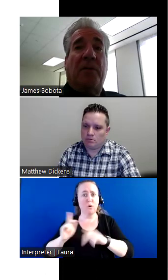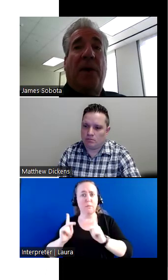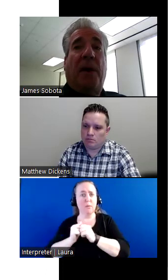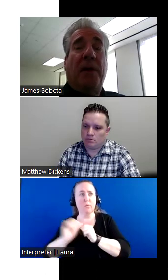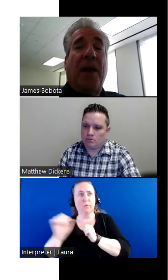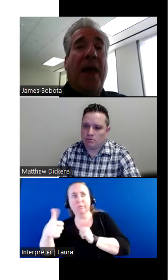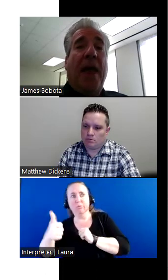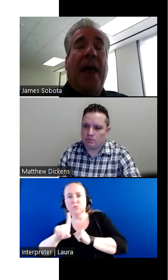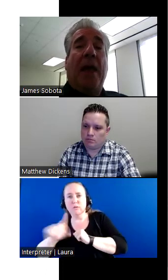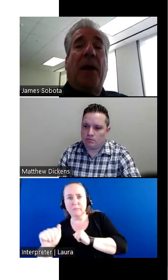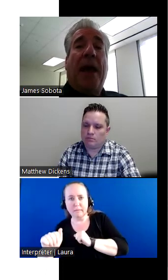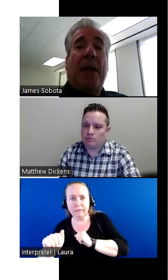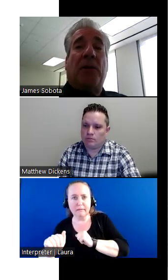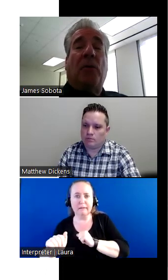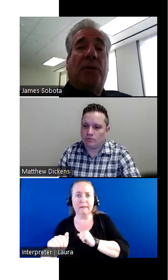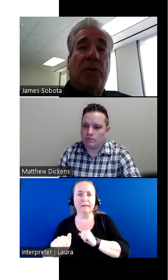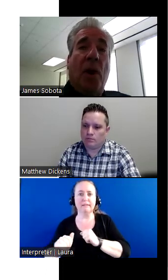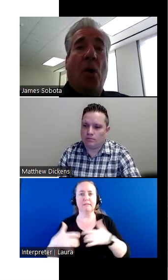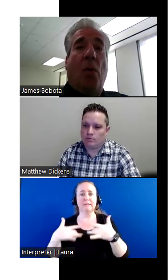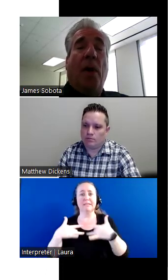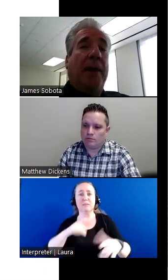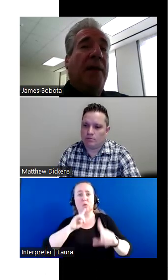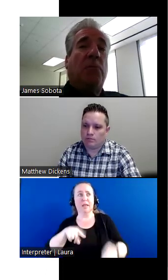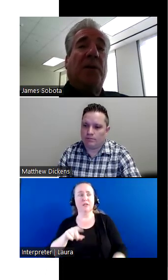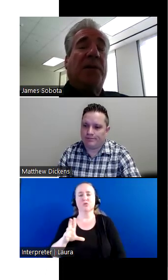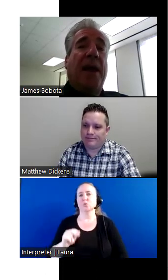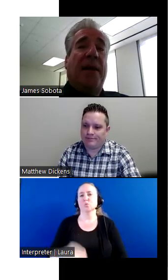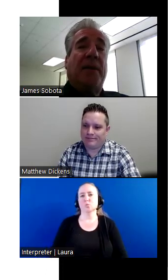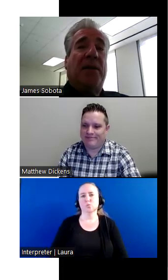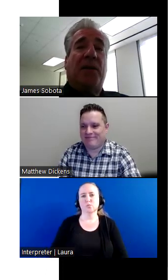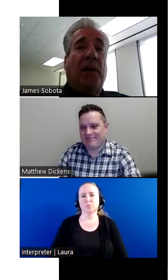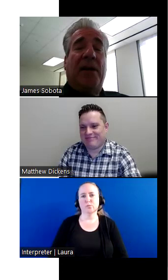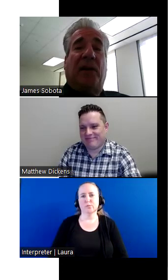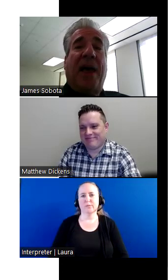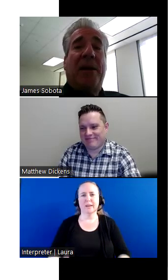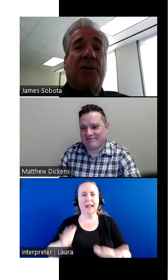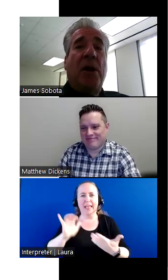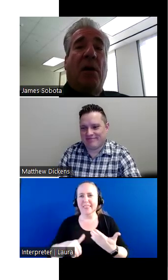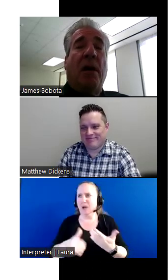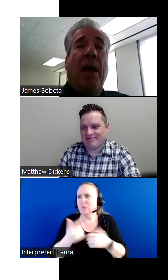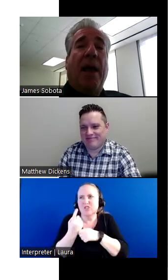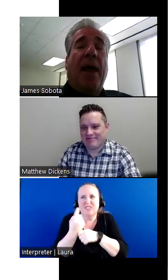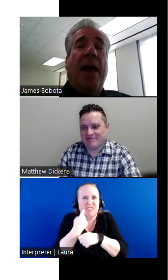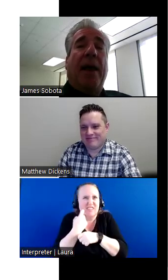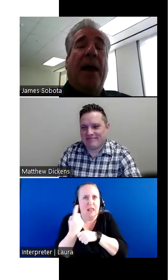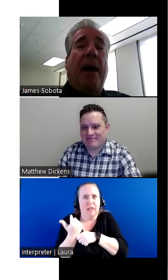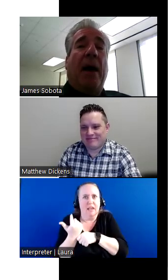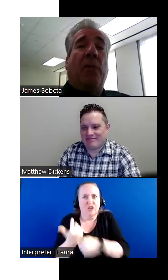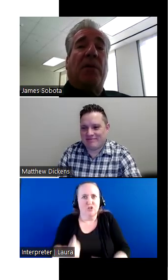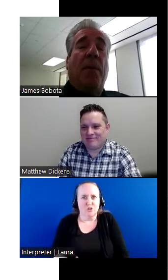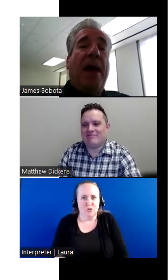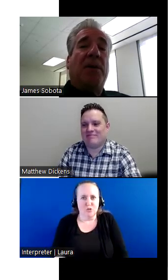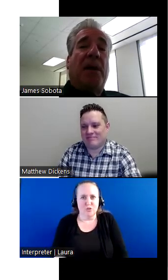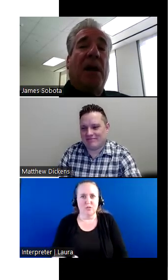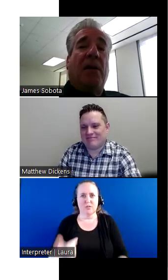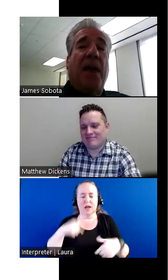other disabilities? And the answer was no. And this was as, as early as last year. And I